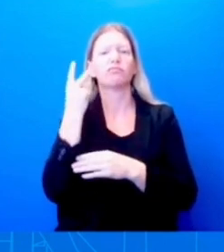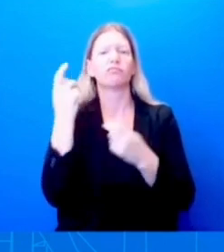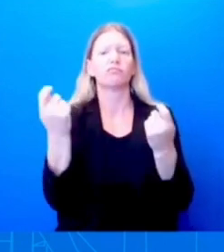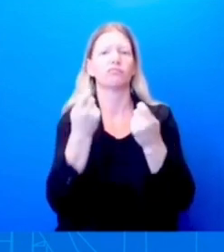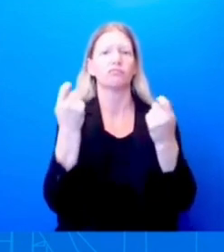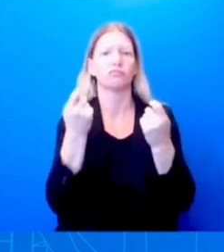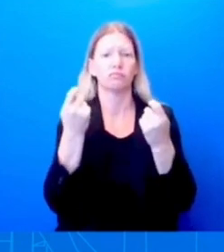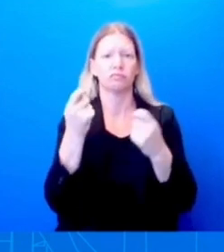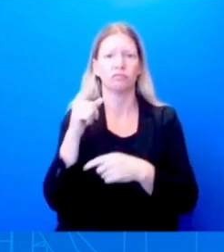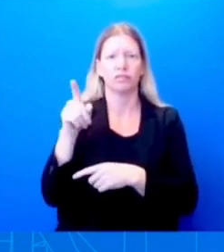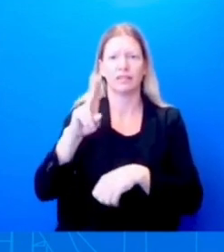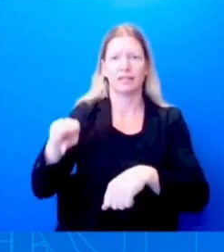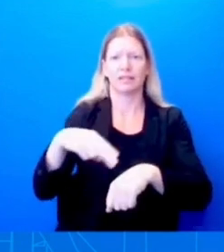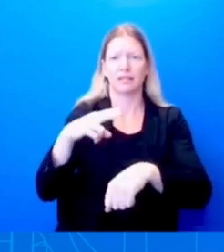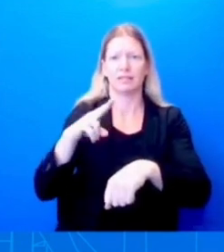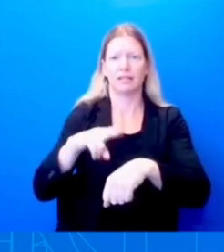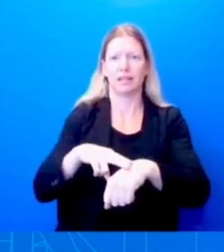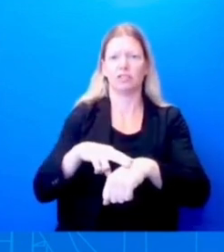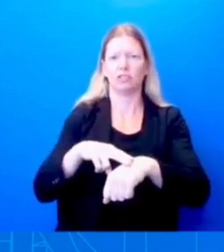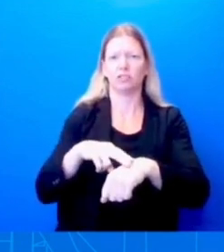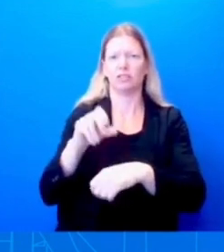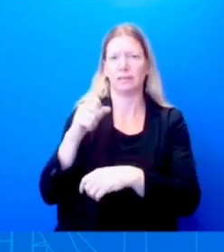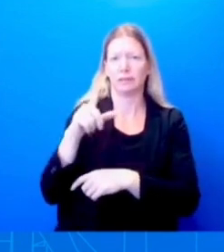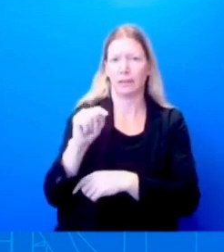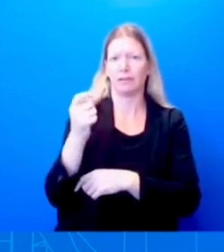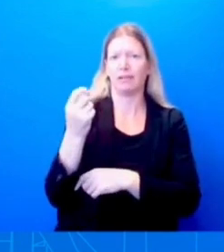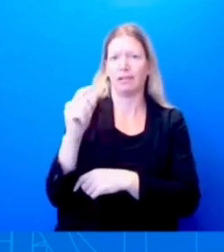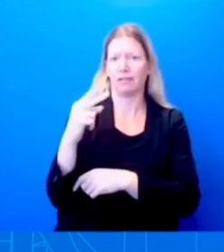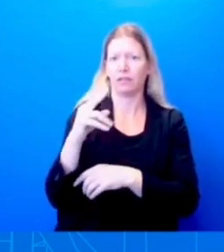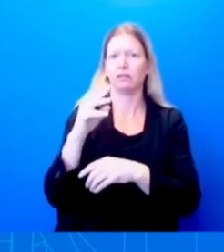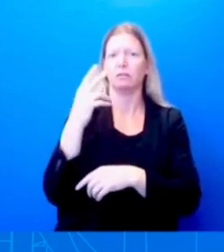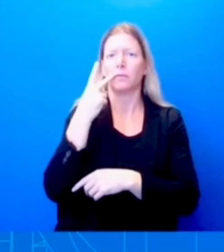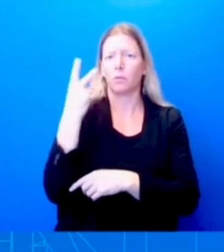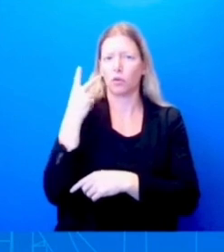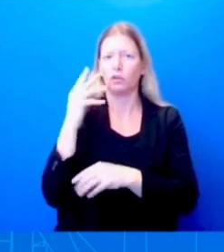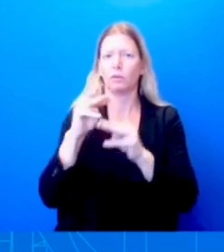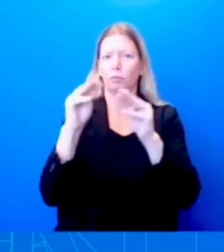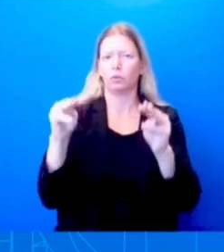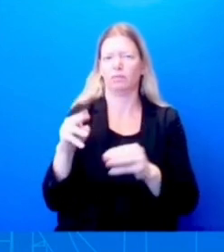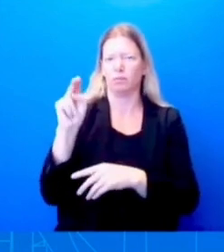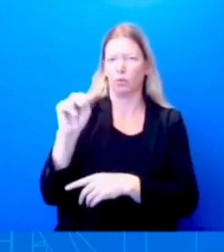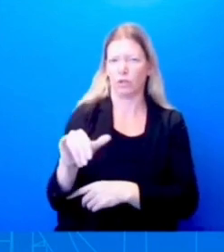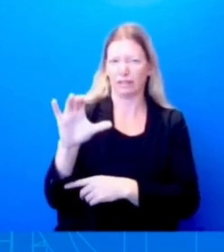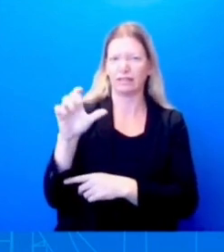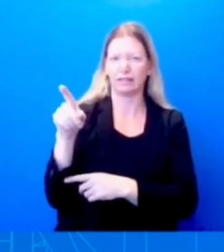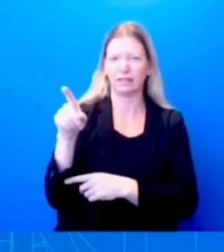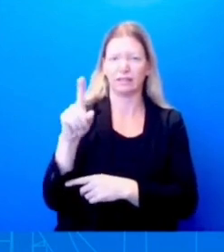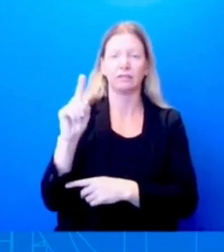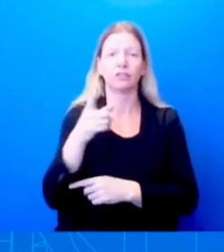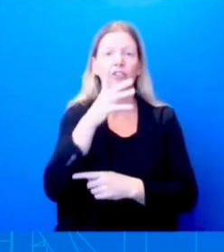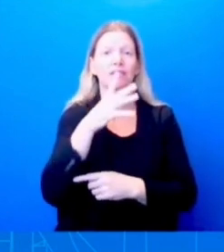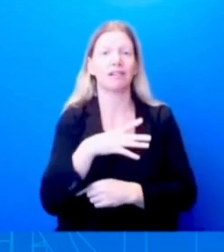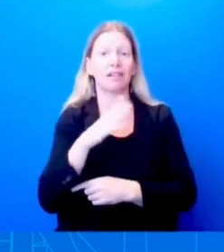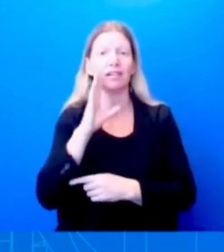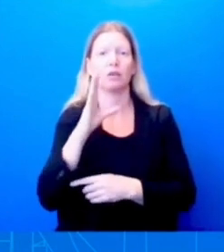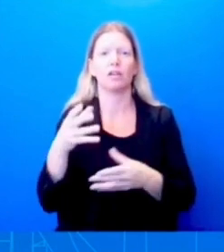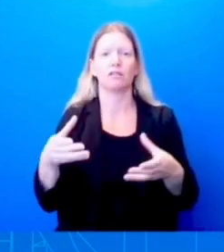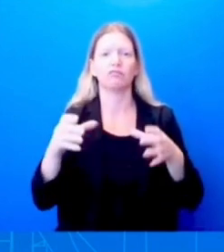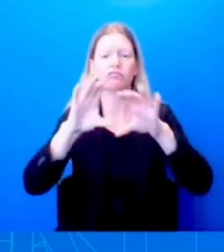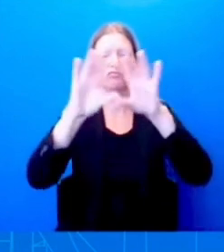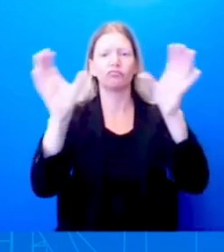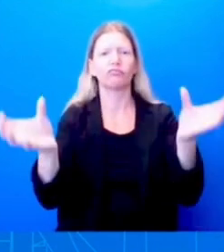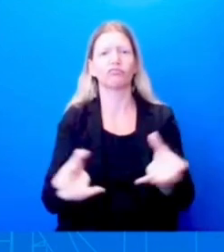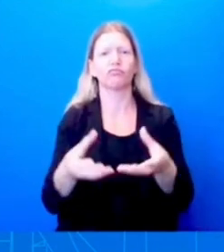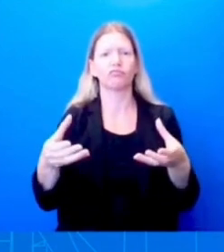11th memorial and museum in New York City. And the first lady will lay a wreath at the national 9-11 pentagon memorial to honor the